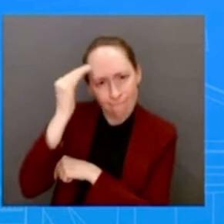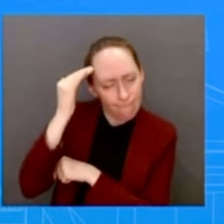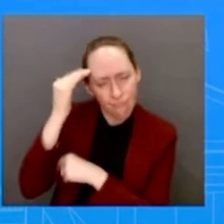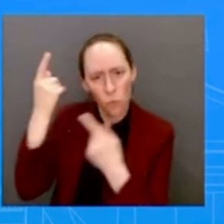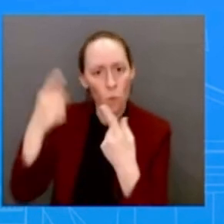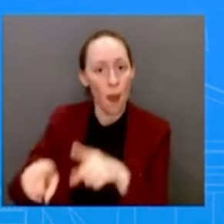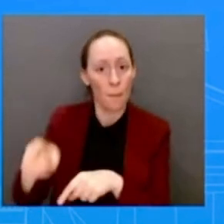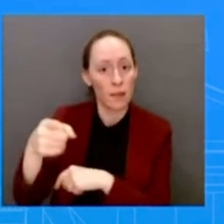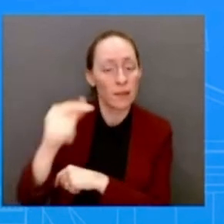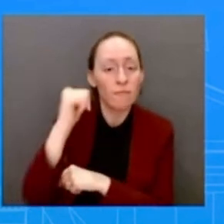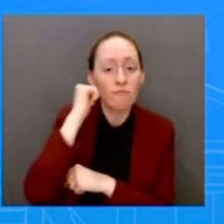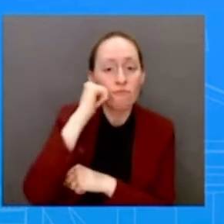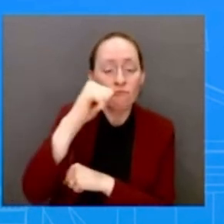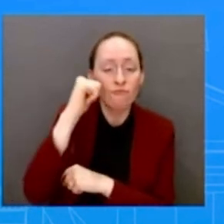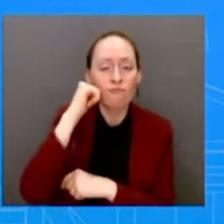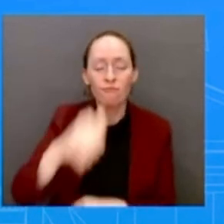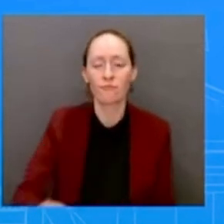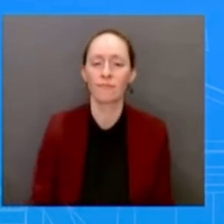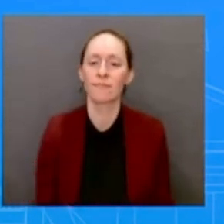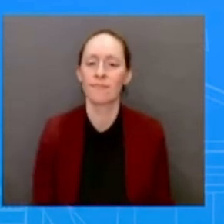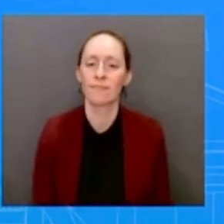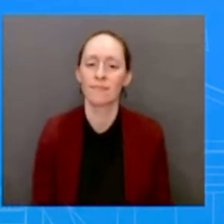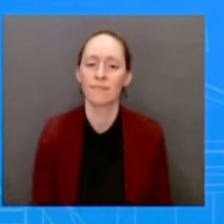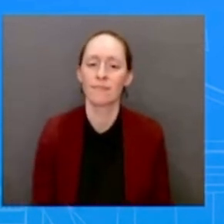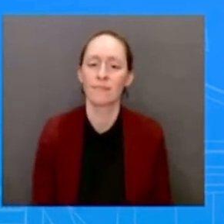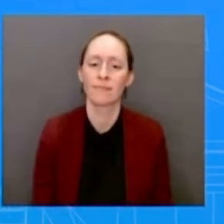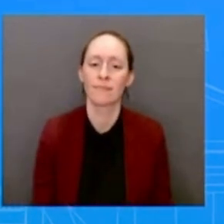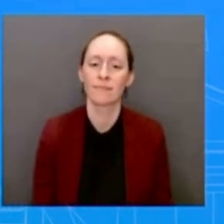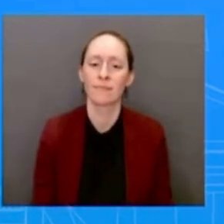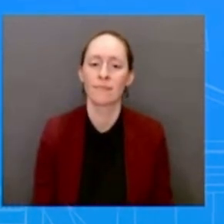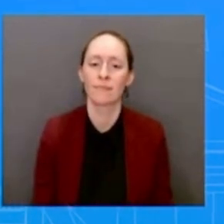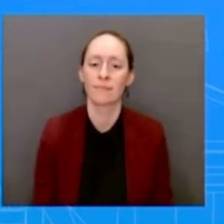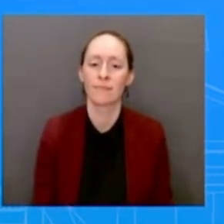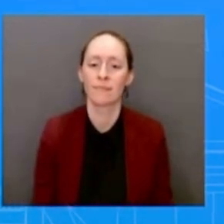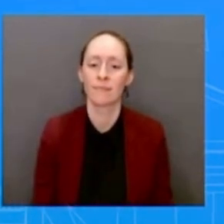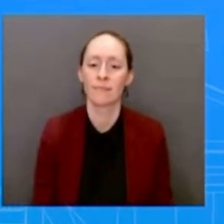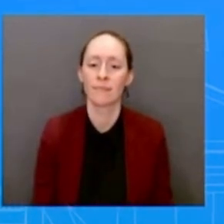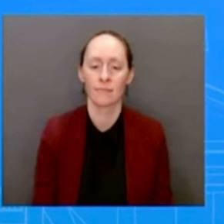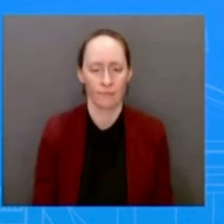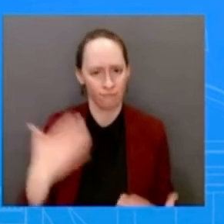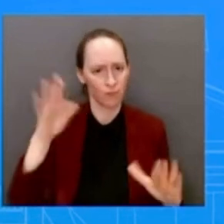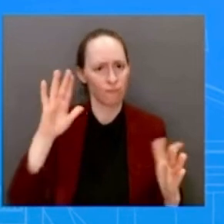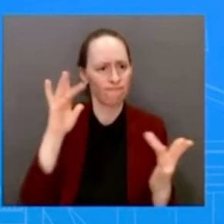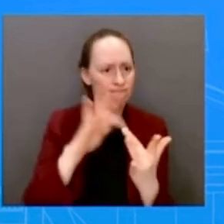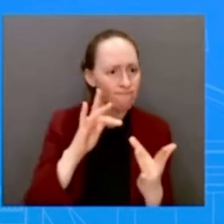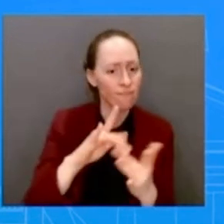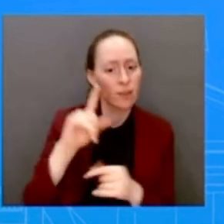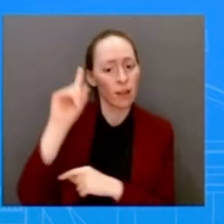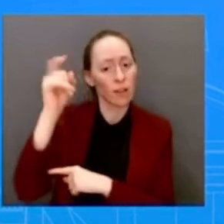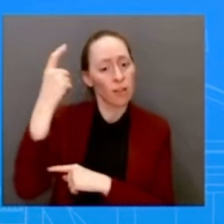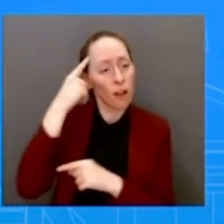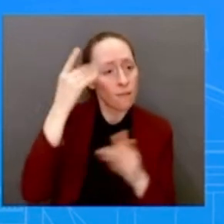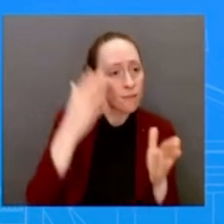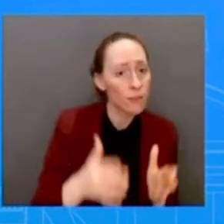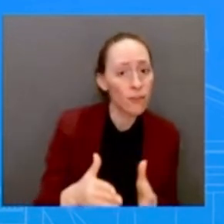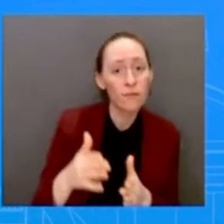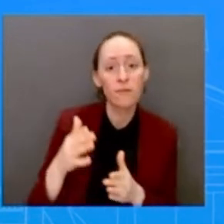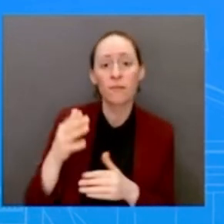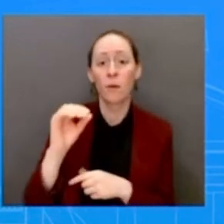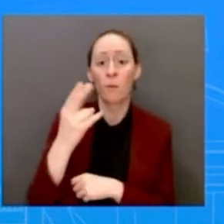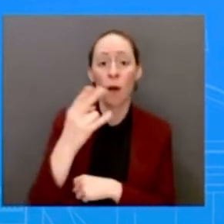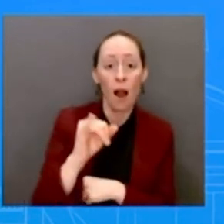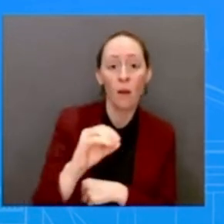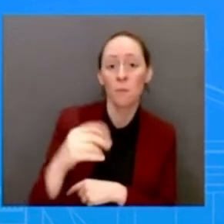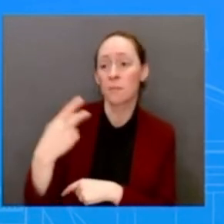of Ohio, he's spoken to the governor of Pennsylvania, the senators multiple times to make sure that they are getting everything that they need